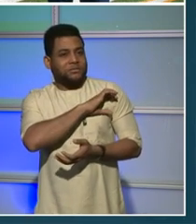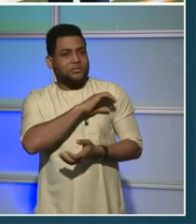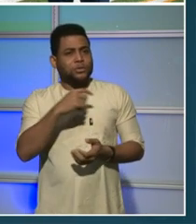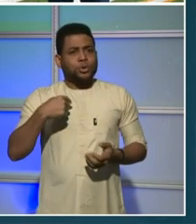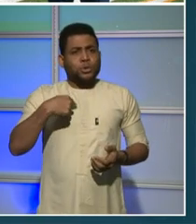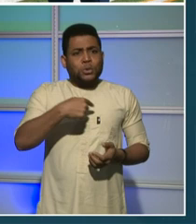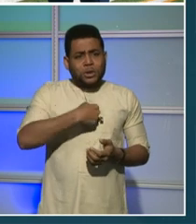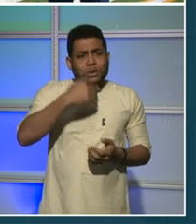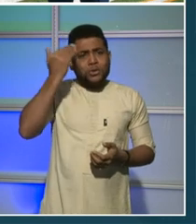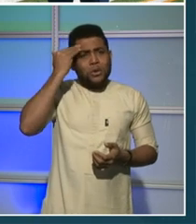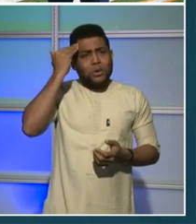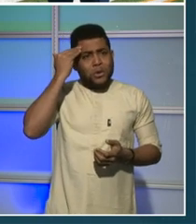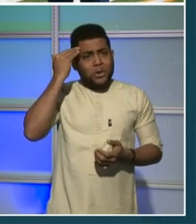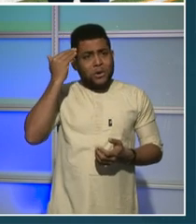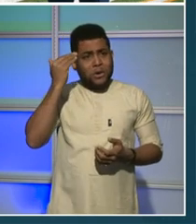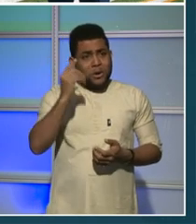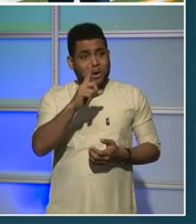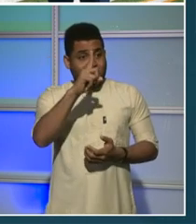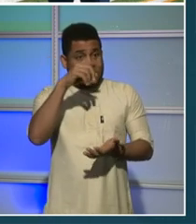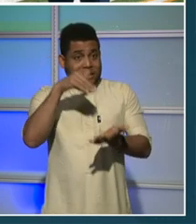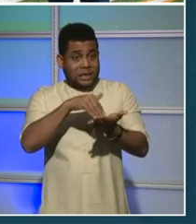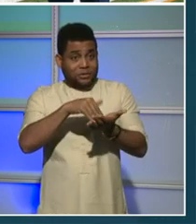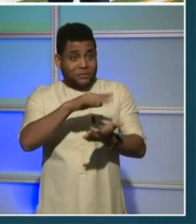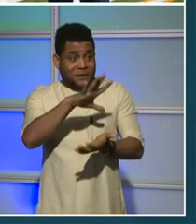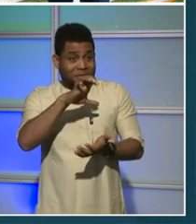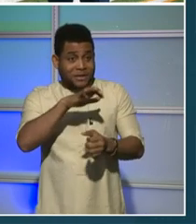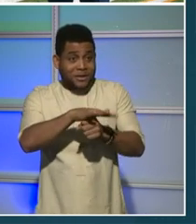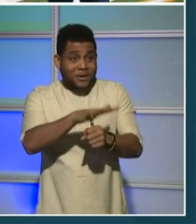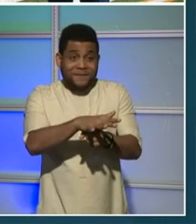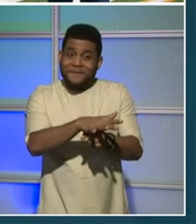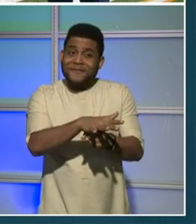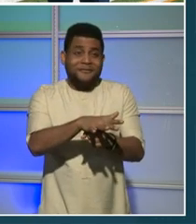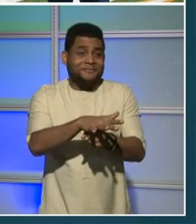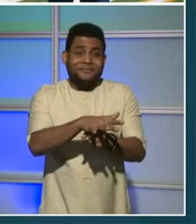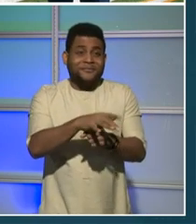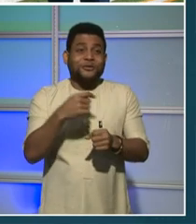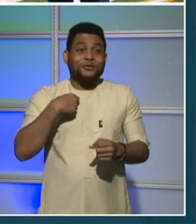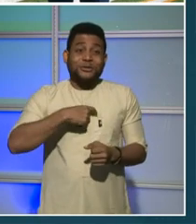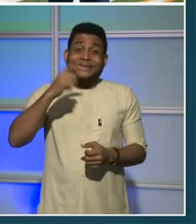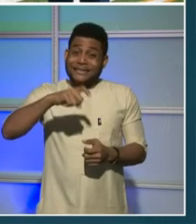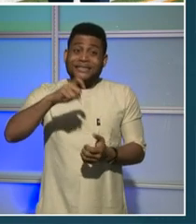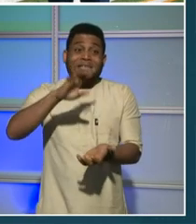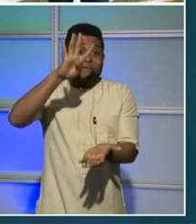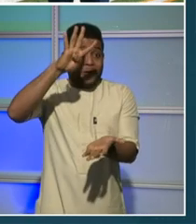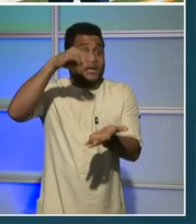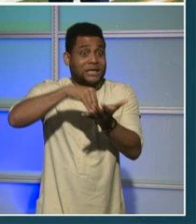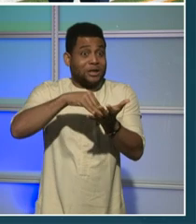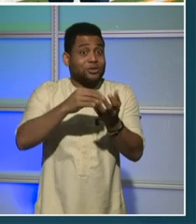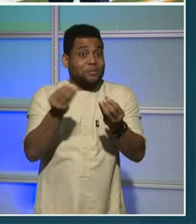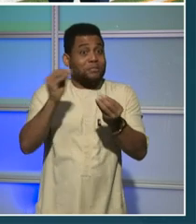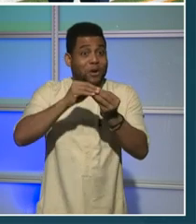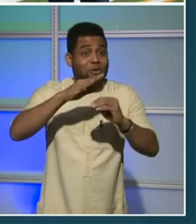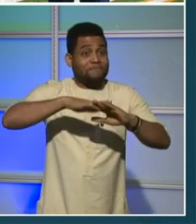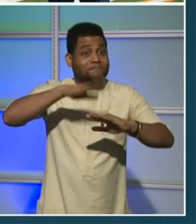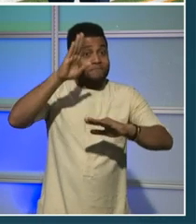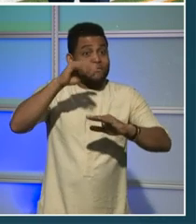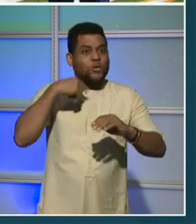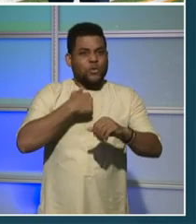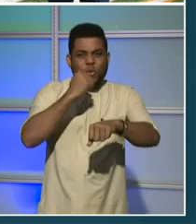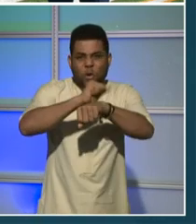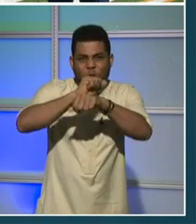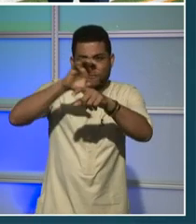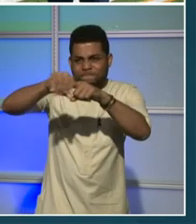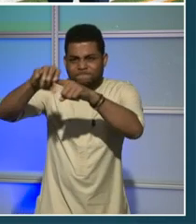4,000 officers to get to where we need to be. We're doing this by expanding our cadet program and intensifying our